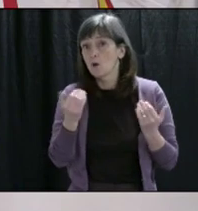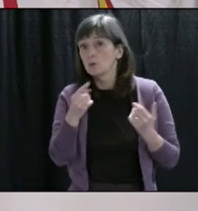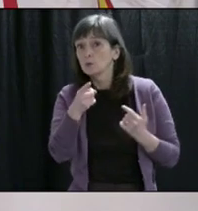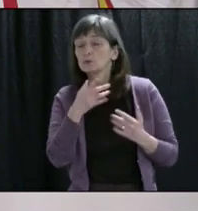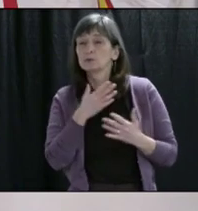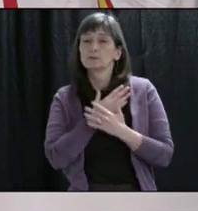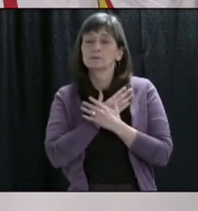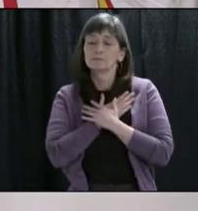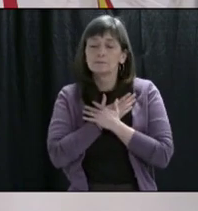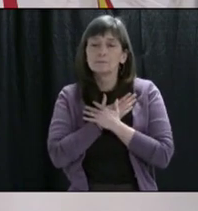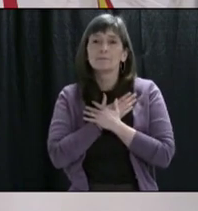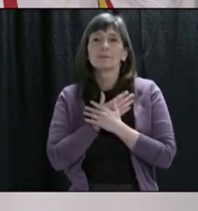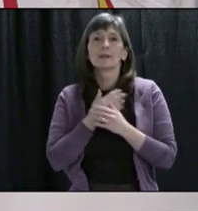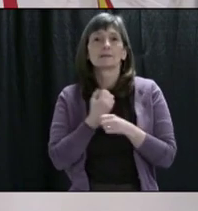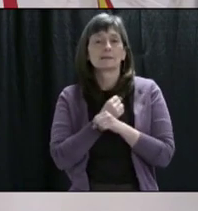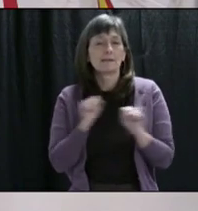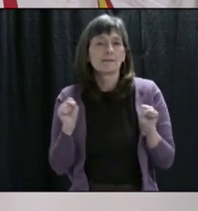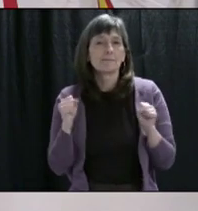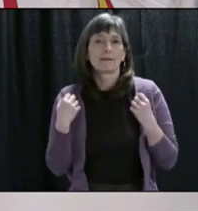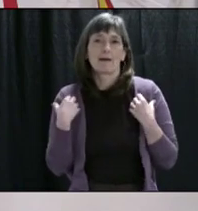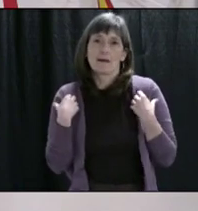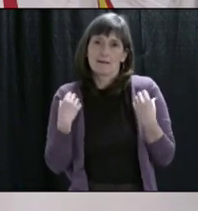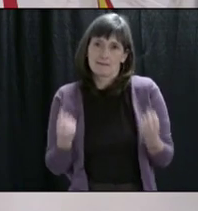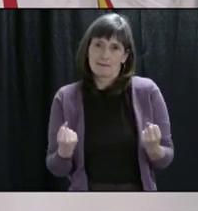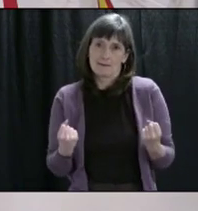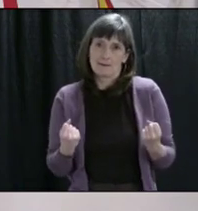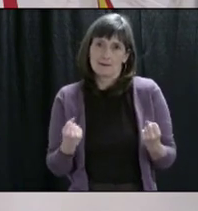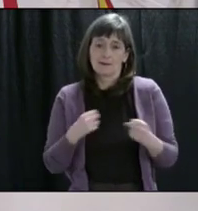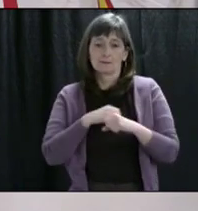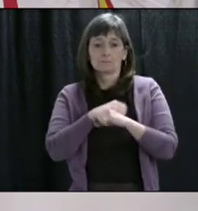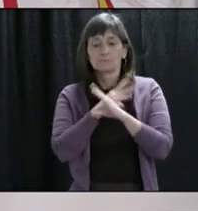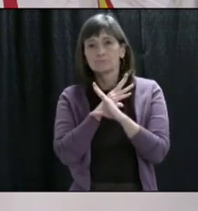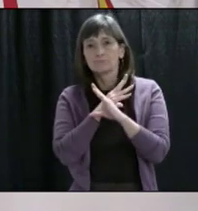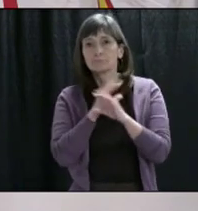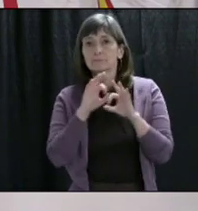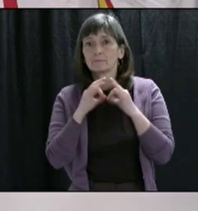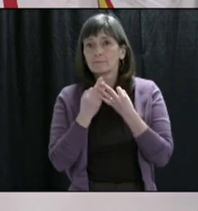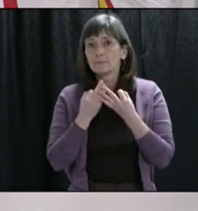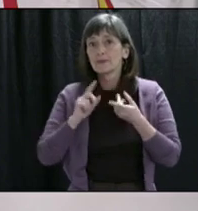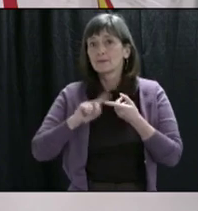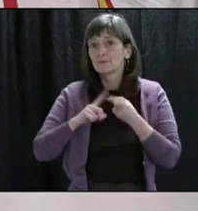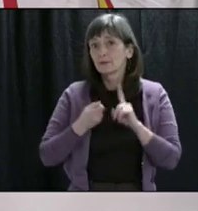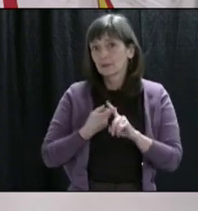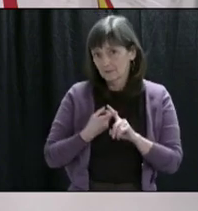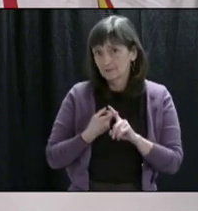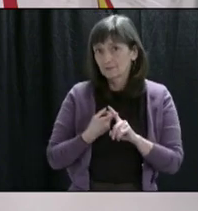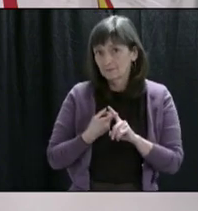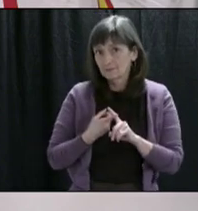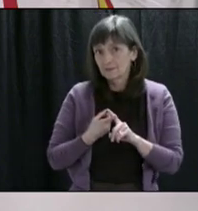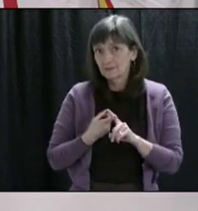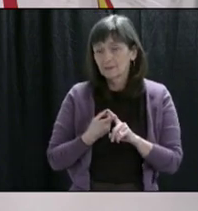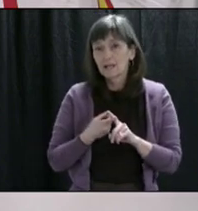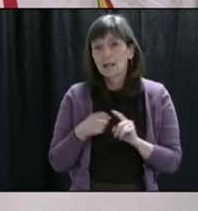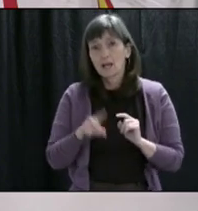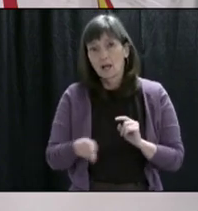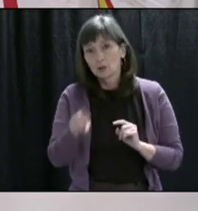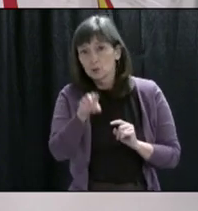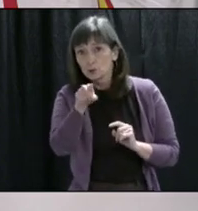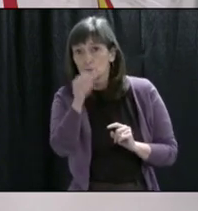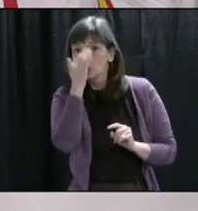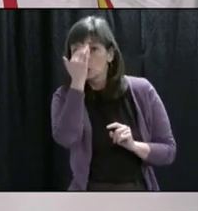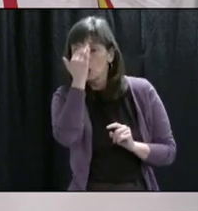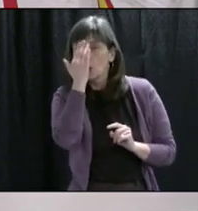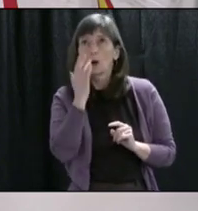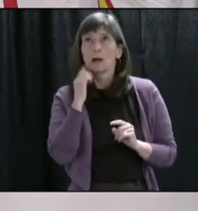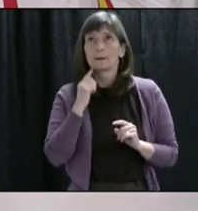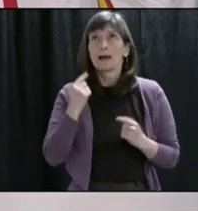down and relax, to virtually connect with your family and friends, and find peace in knowing that you are doing your part to protect